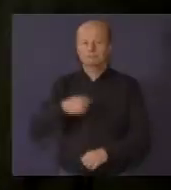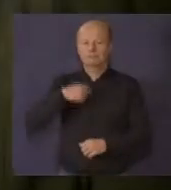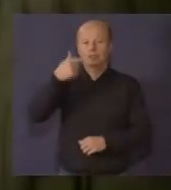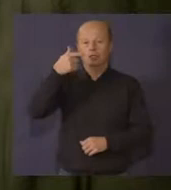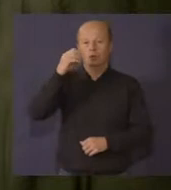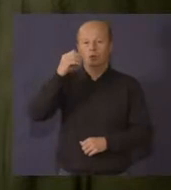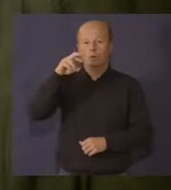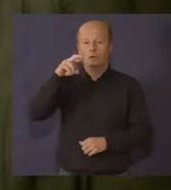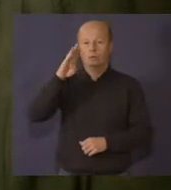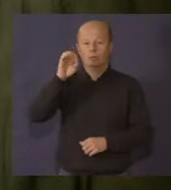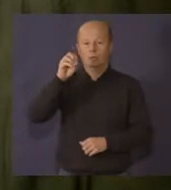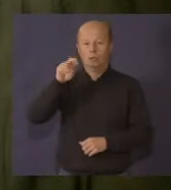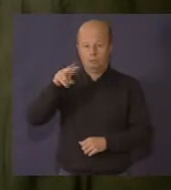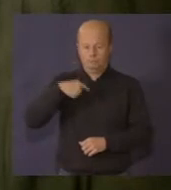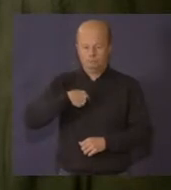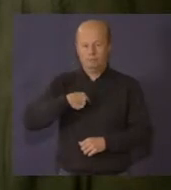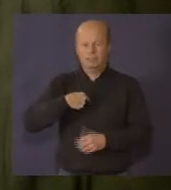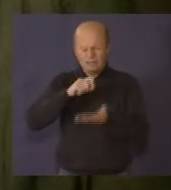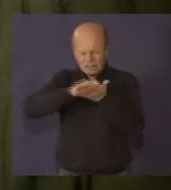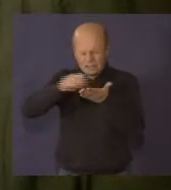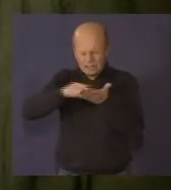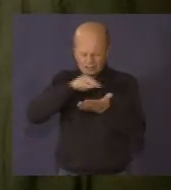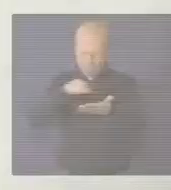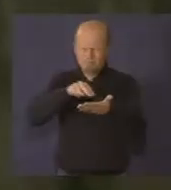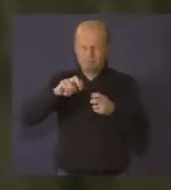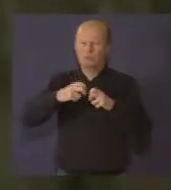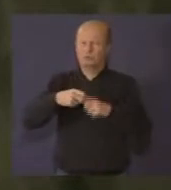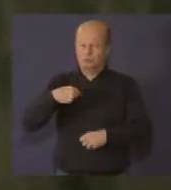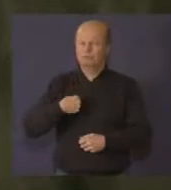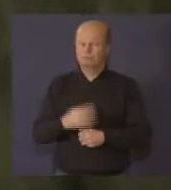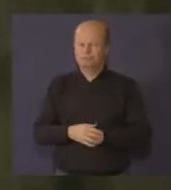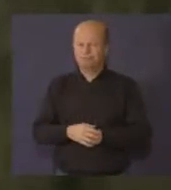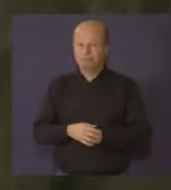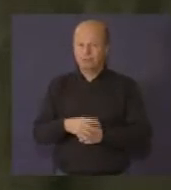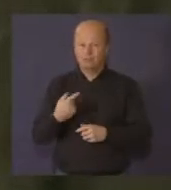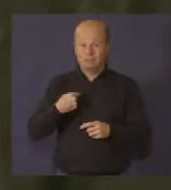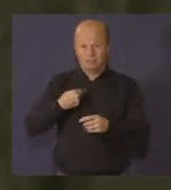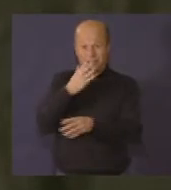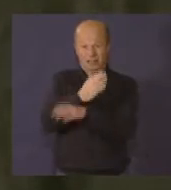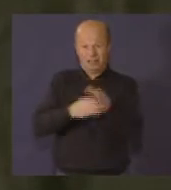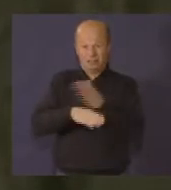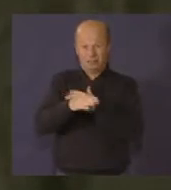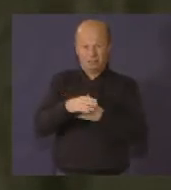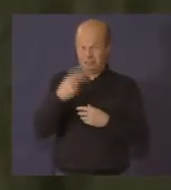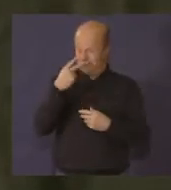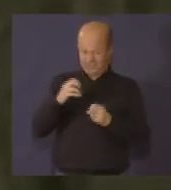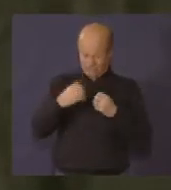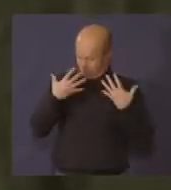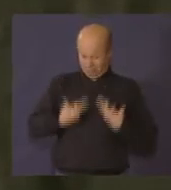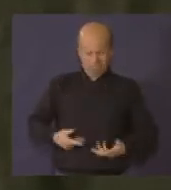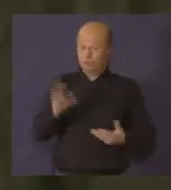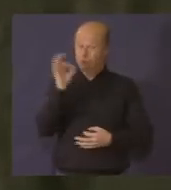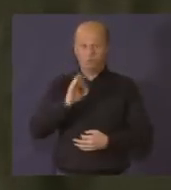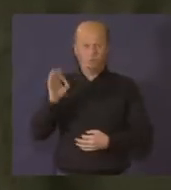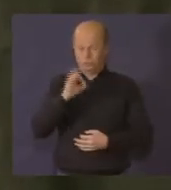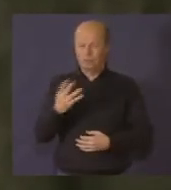My name is Torbjorn, and I have reading and writing difficulties. If you have a hidden disability like this, one always faces the